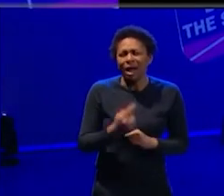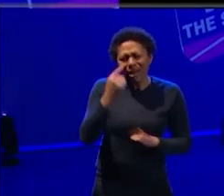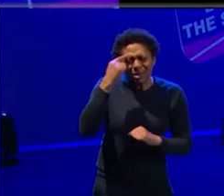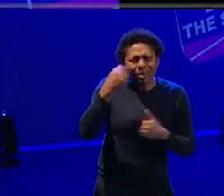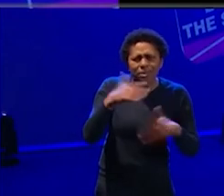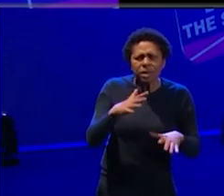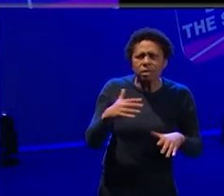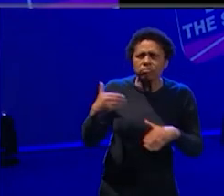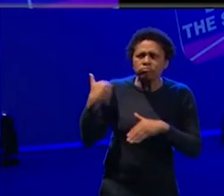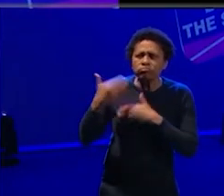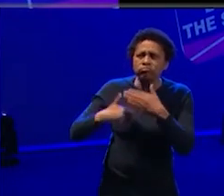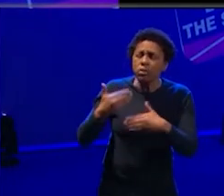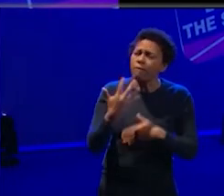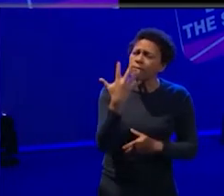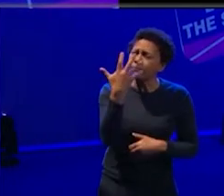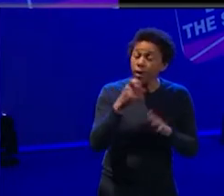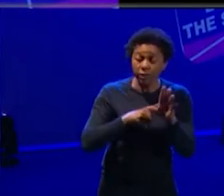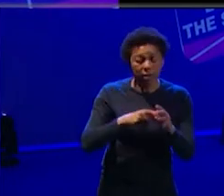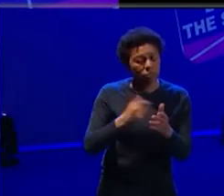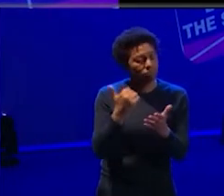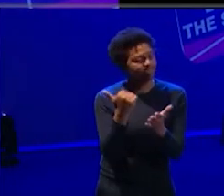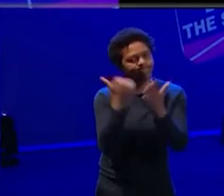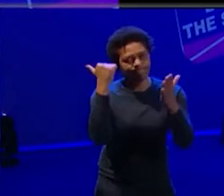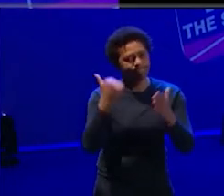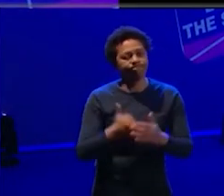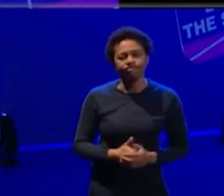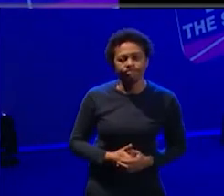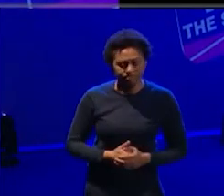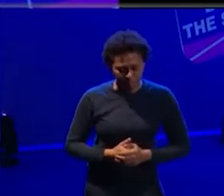of that. Um, yeah, and it's super, it's great. Thank you.